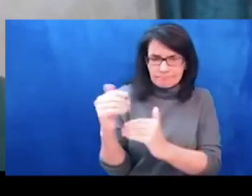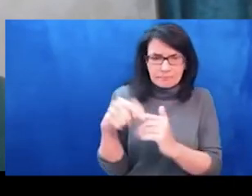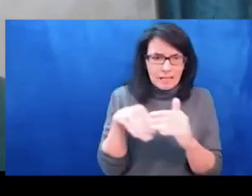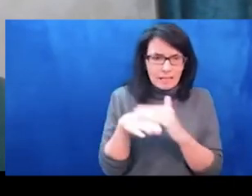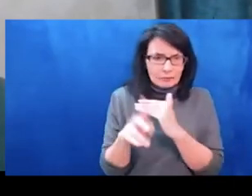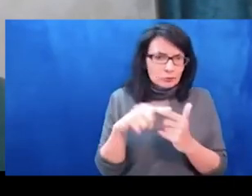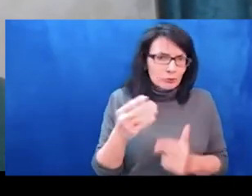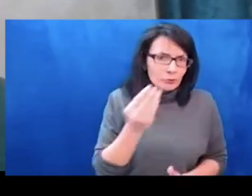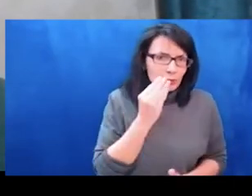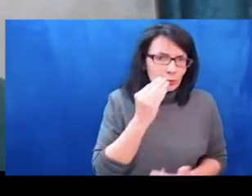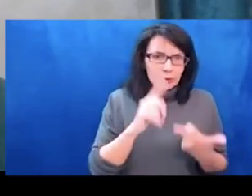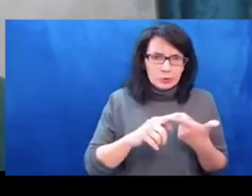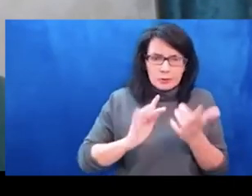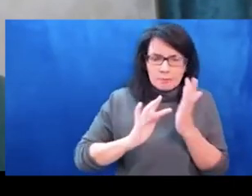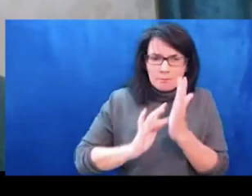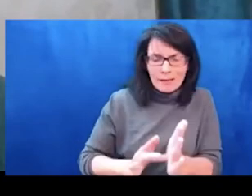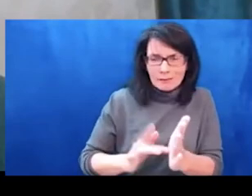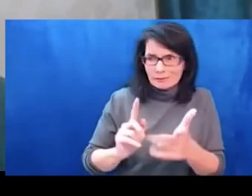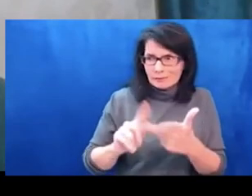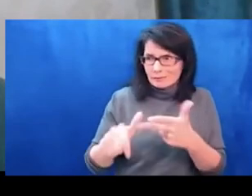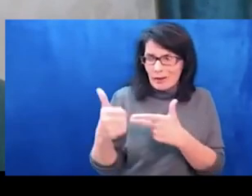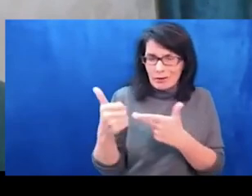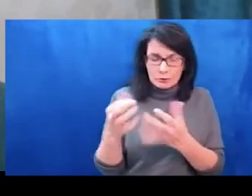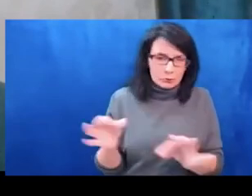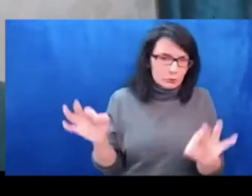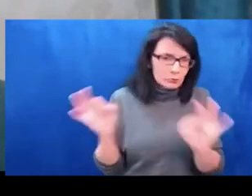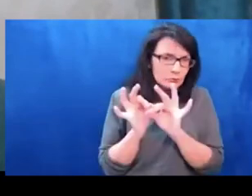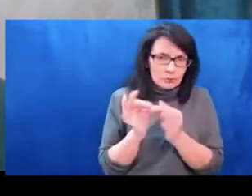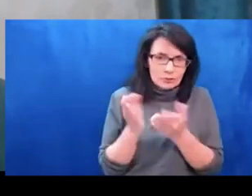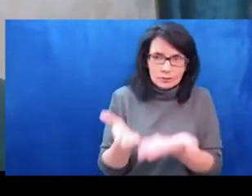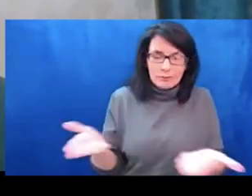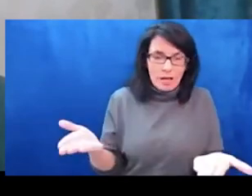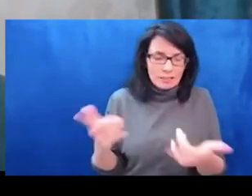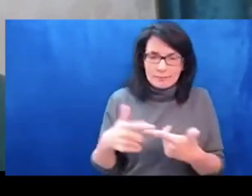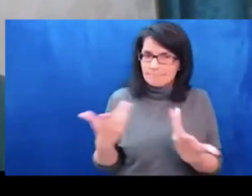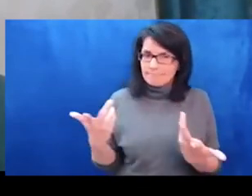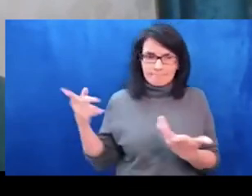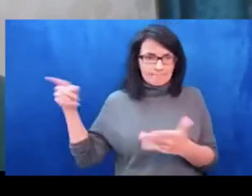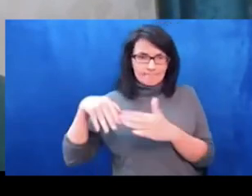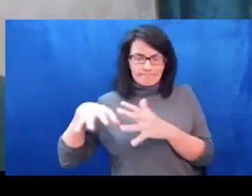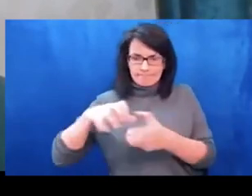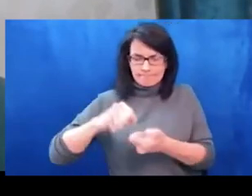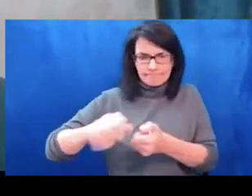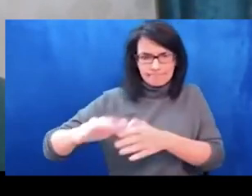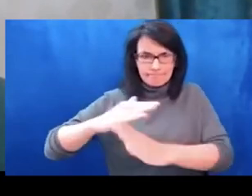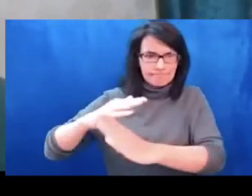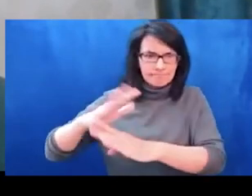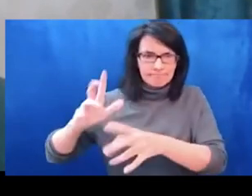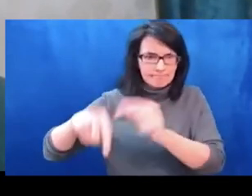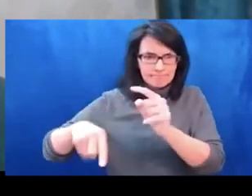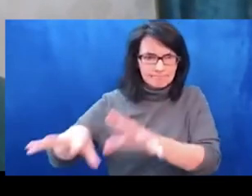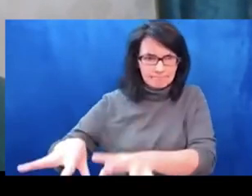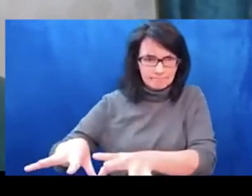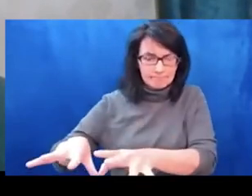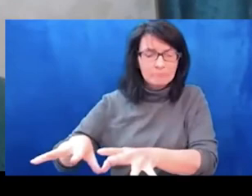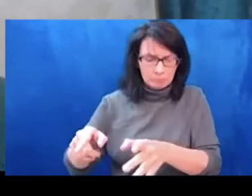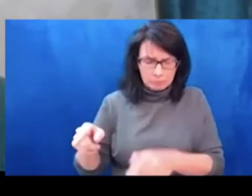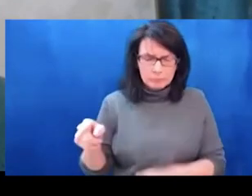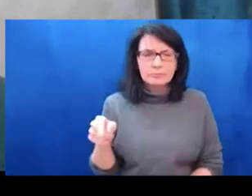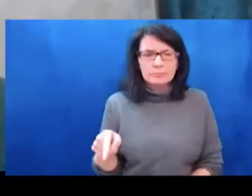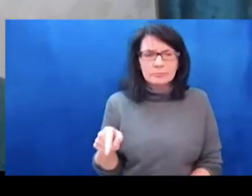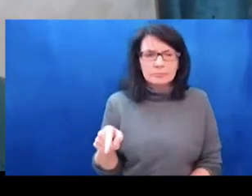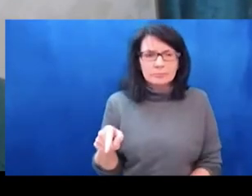actually relied on targeting populated areas and conduct strikes and conducting strikes on critical civilian